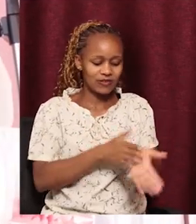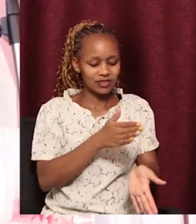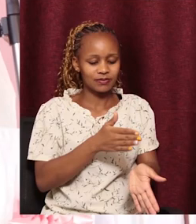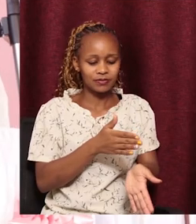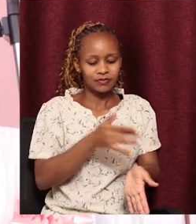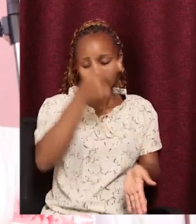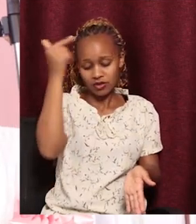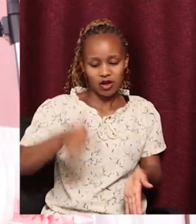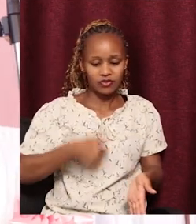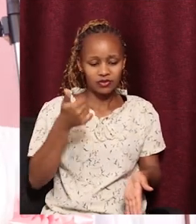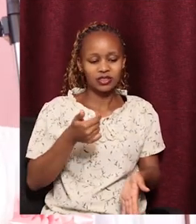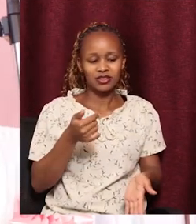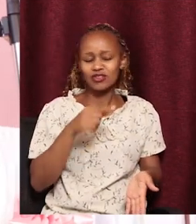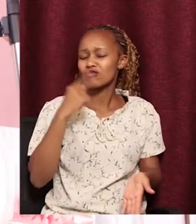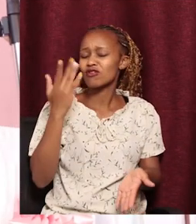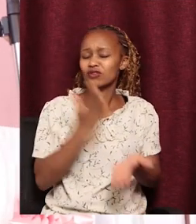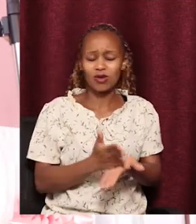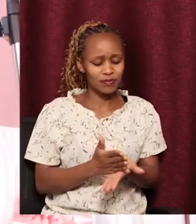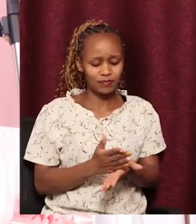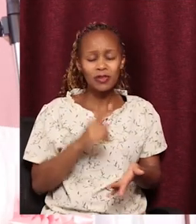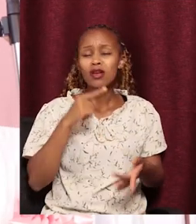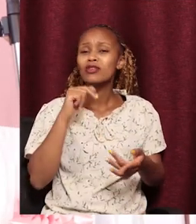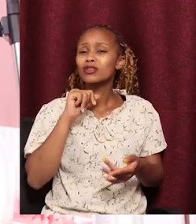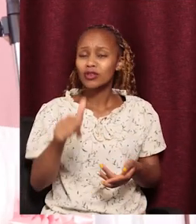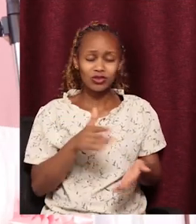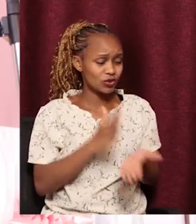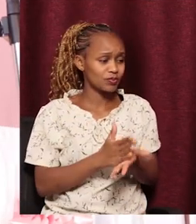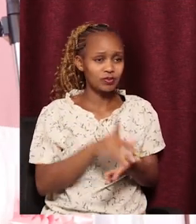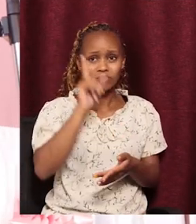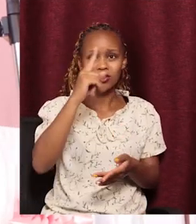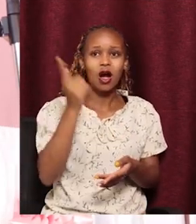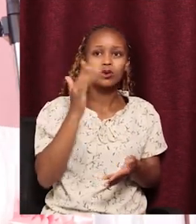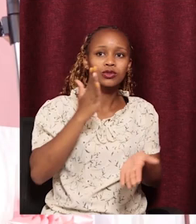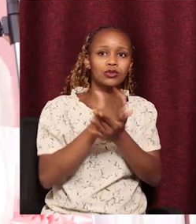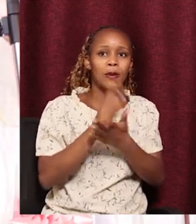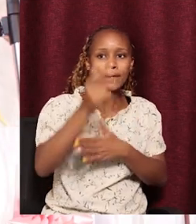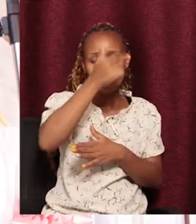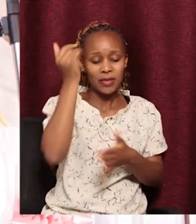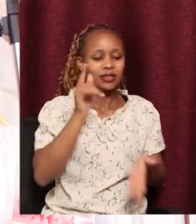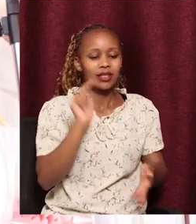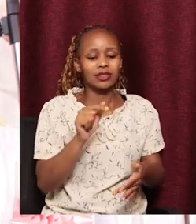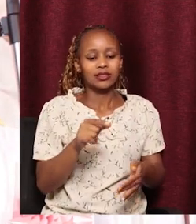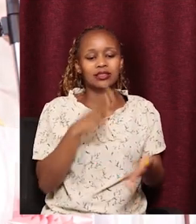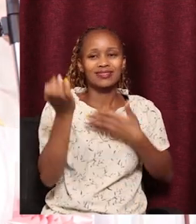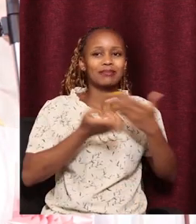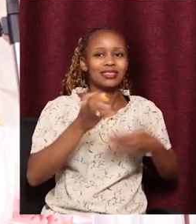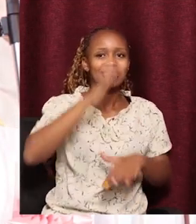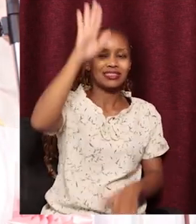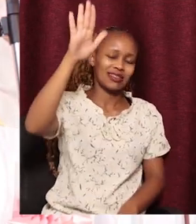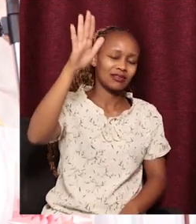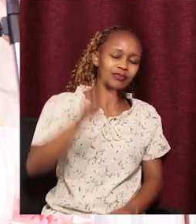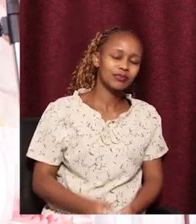Because you feel unsure. When you are unsure, there is one who is very sure because this is his business.